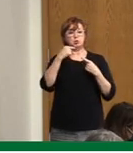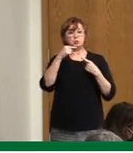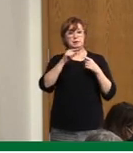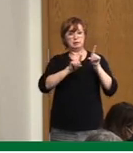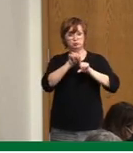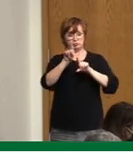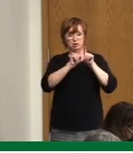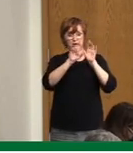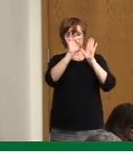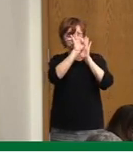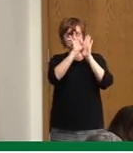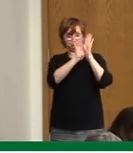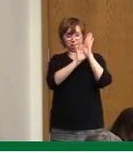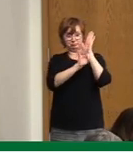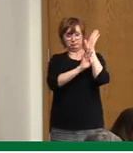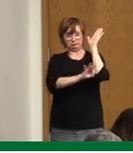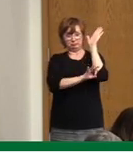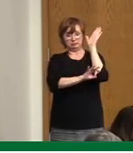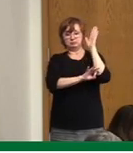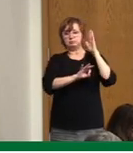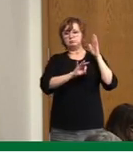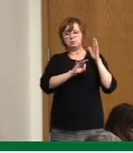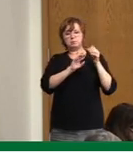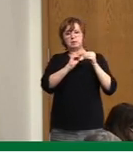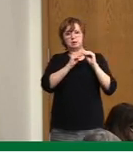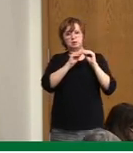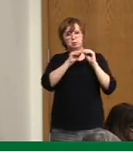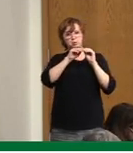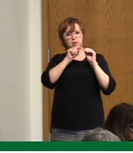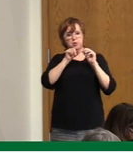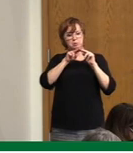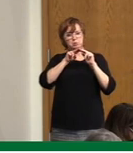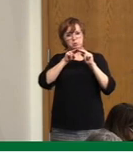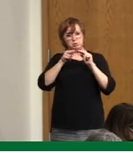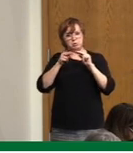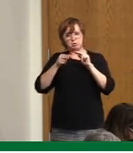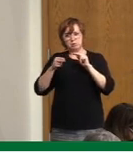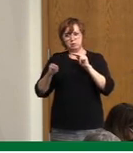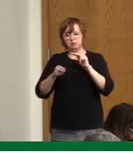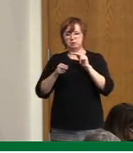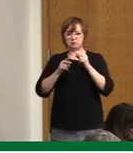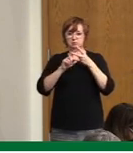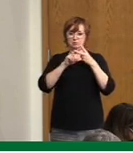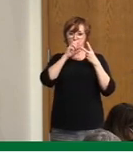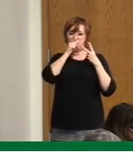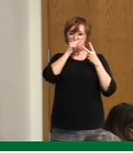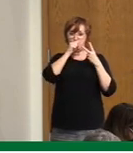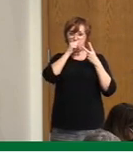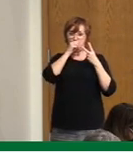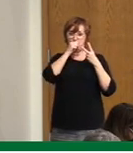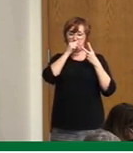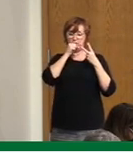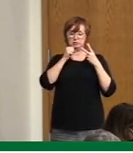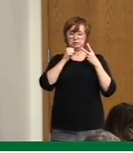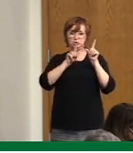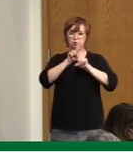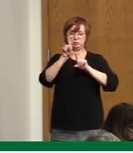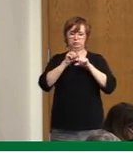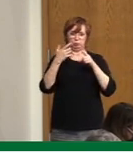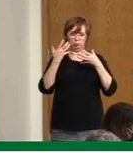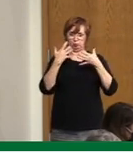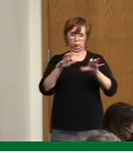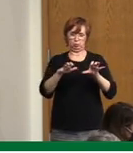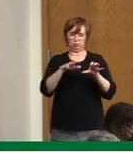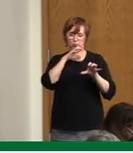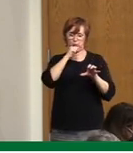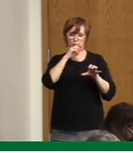ever so slightly, the modeling is still predicting that they will continue to rise. Those are the orange stars. And we really don't want to go in that territory. We need to avoid going